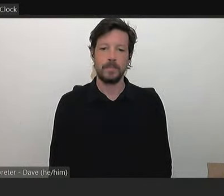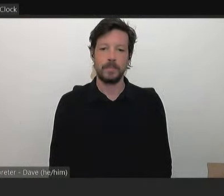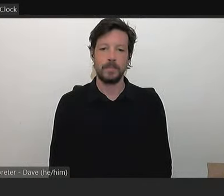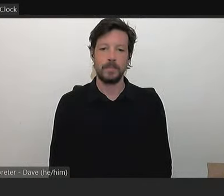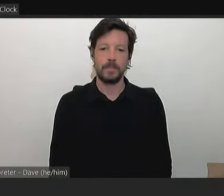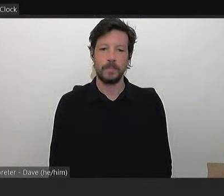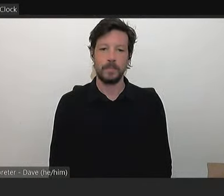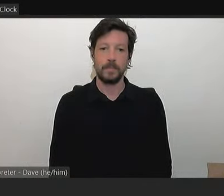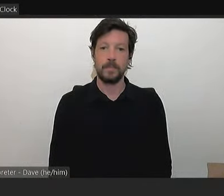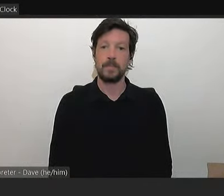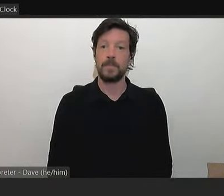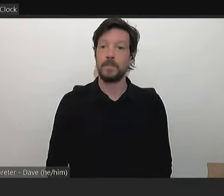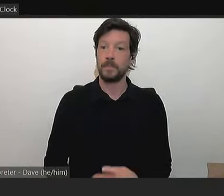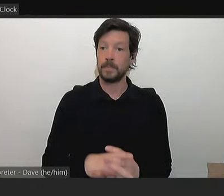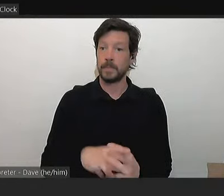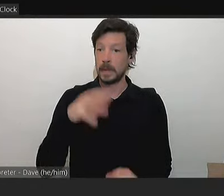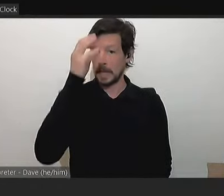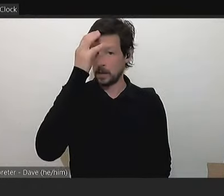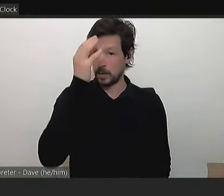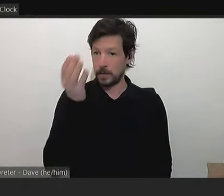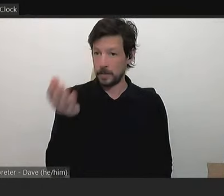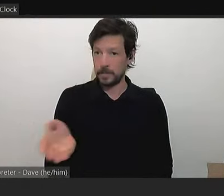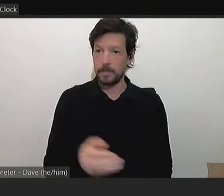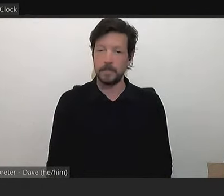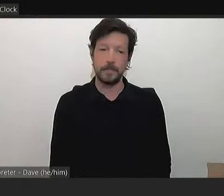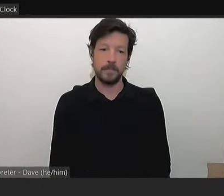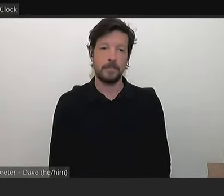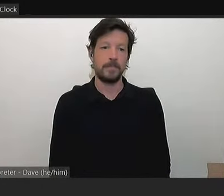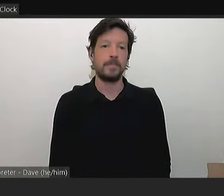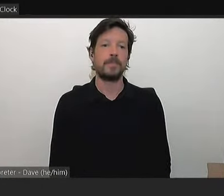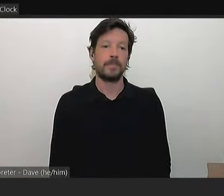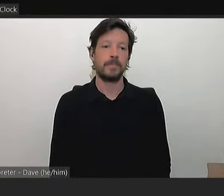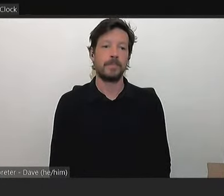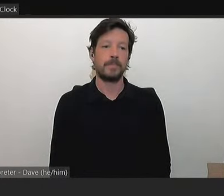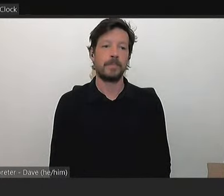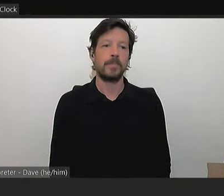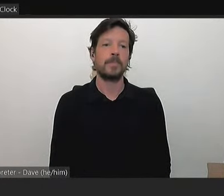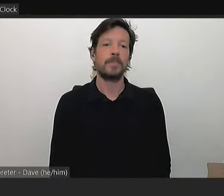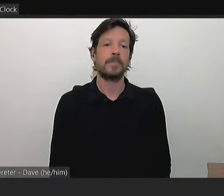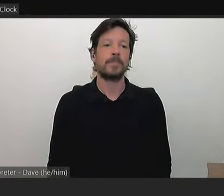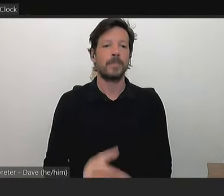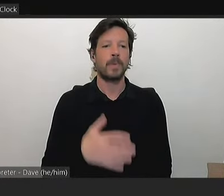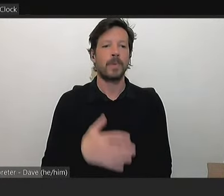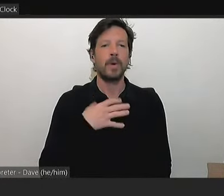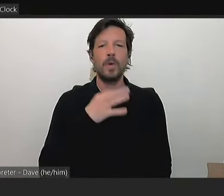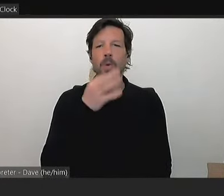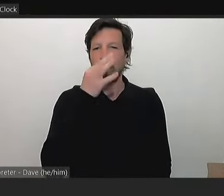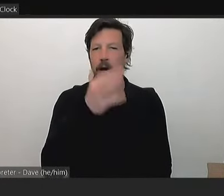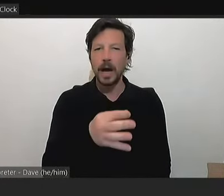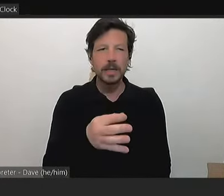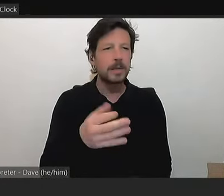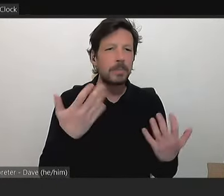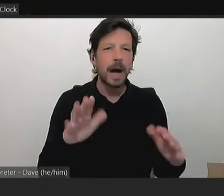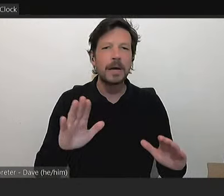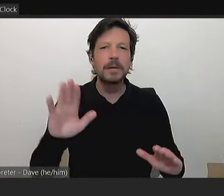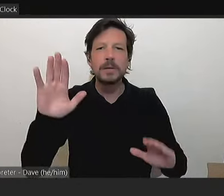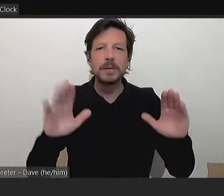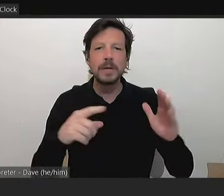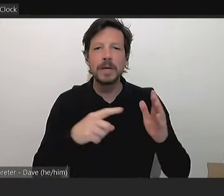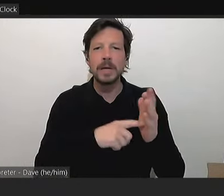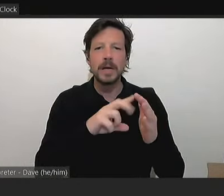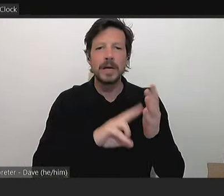Councillor Dimitriatus, your question. Yes, thank you. May I just wanted to ask if, um, council's gone to tender for a golf architect,